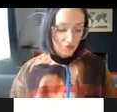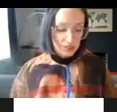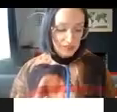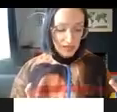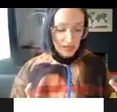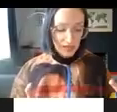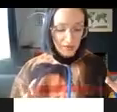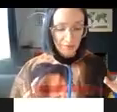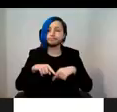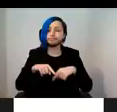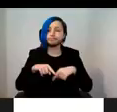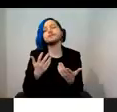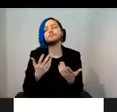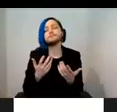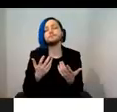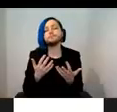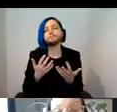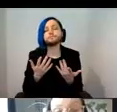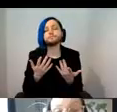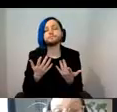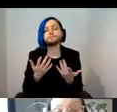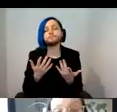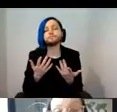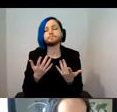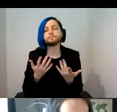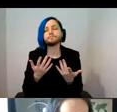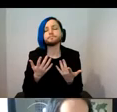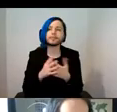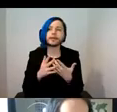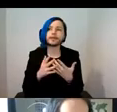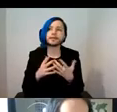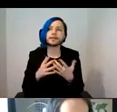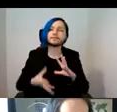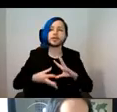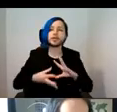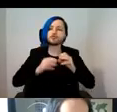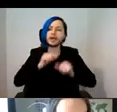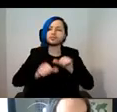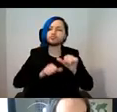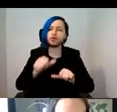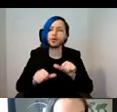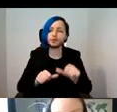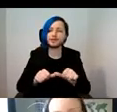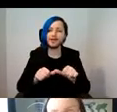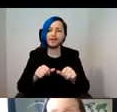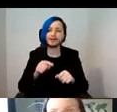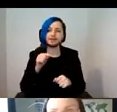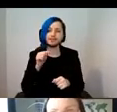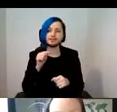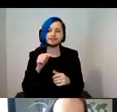which this making process elements are intended as fragments of the